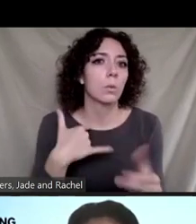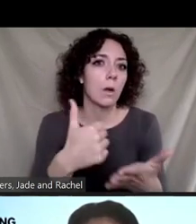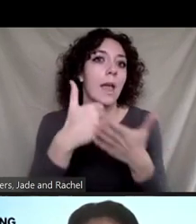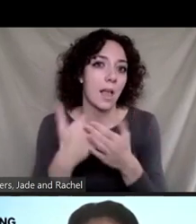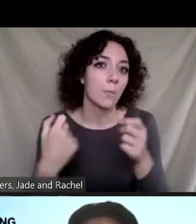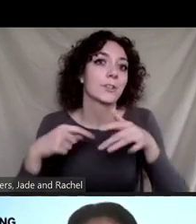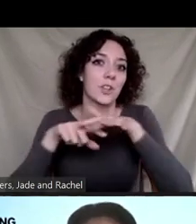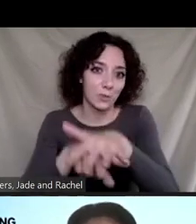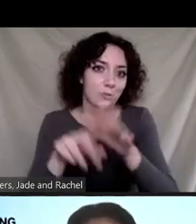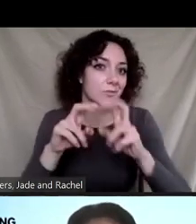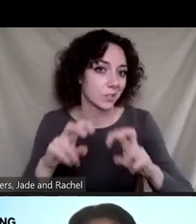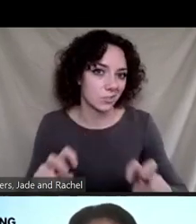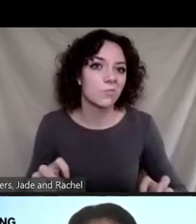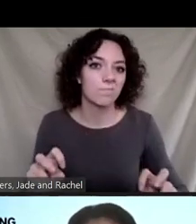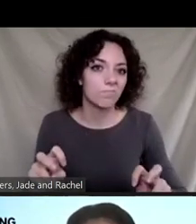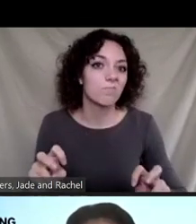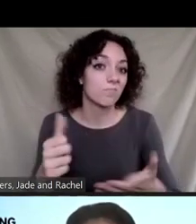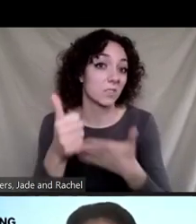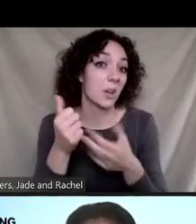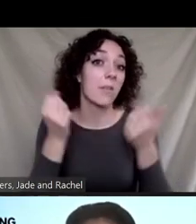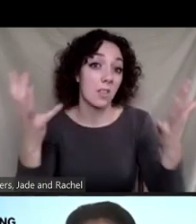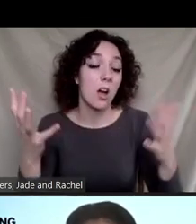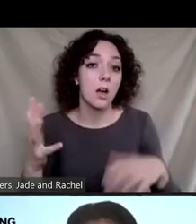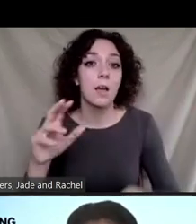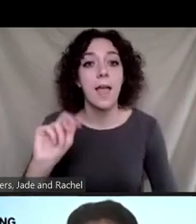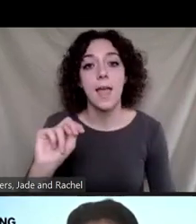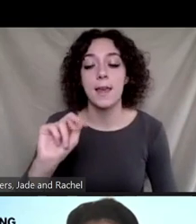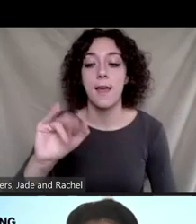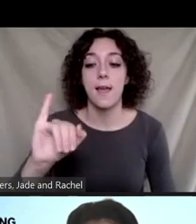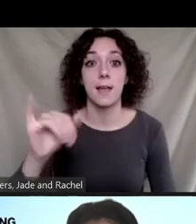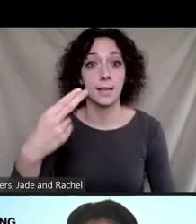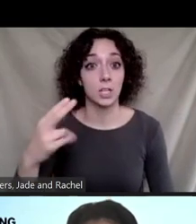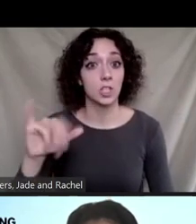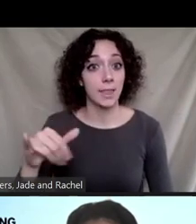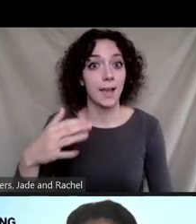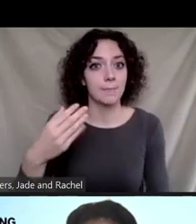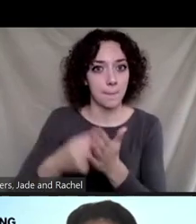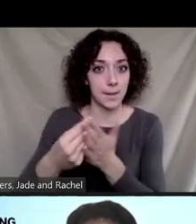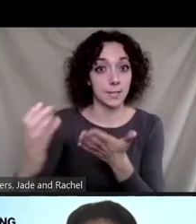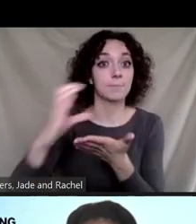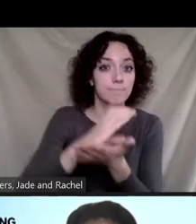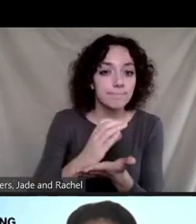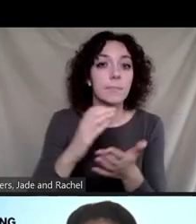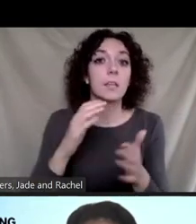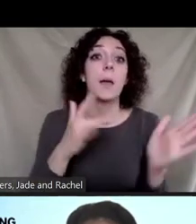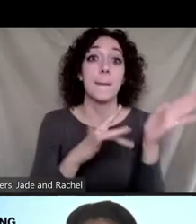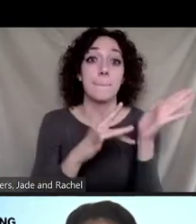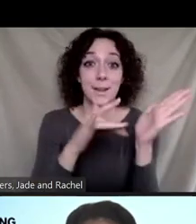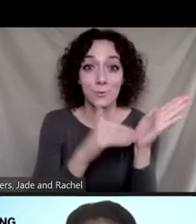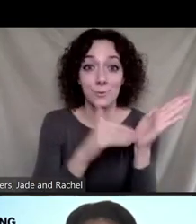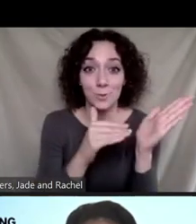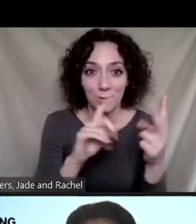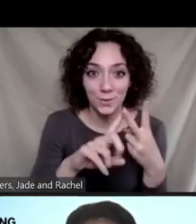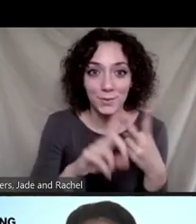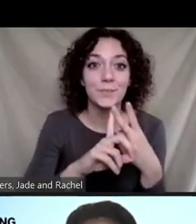research. Uh, the NIH grant that I'm a part of consists of a medical doctor, a mechanical engineer,